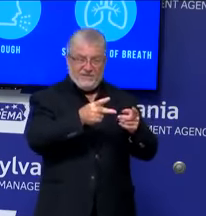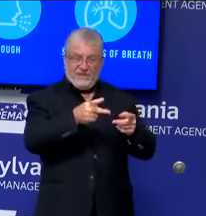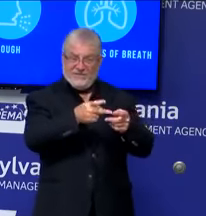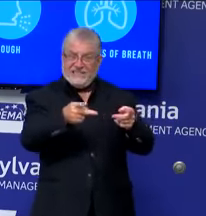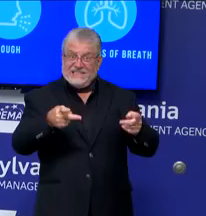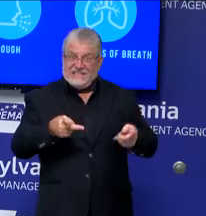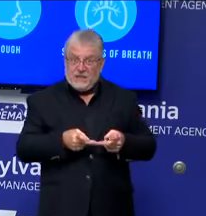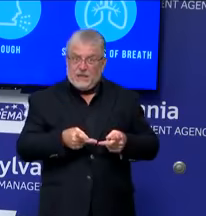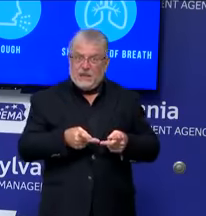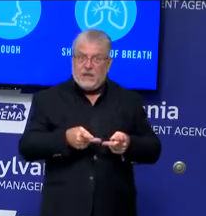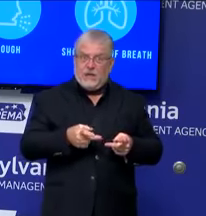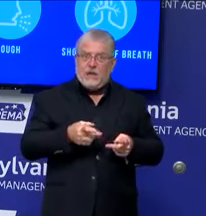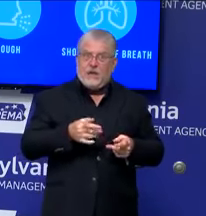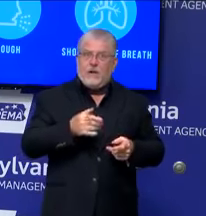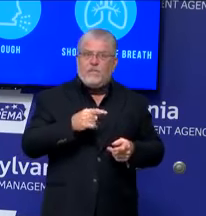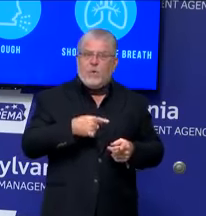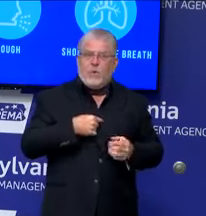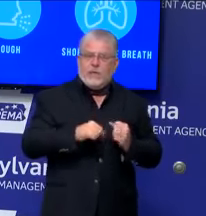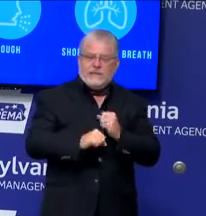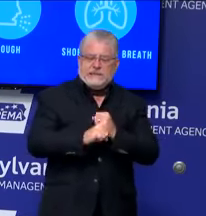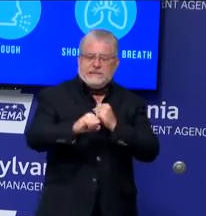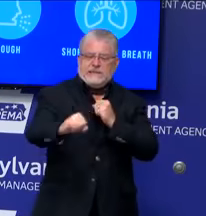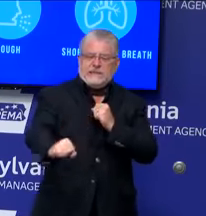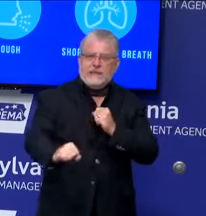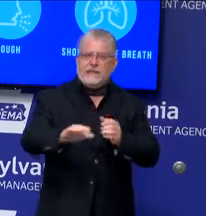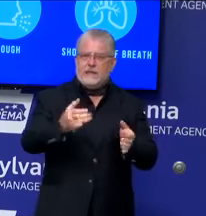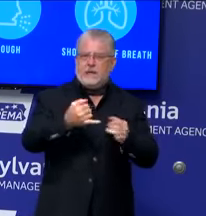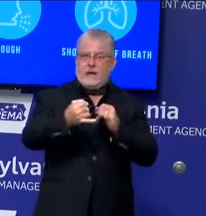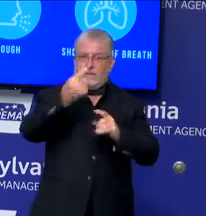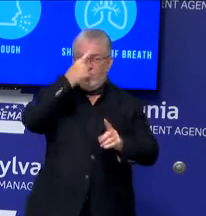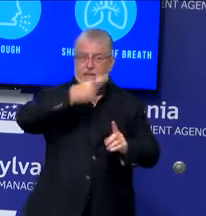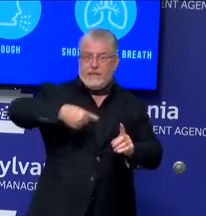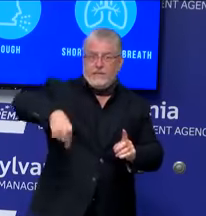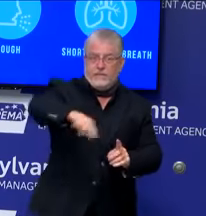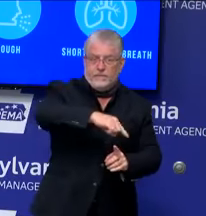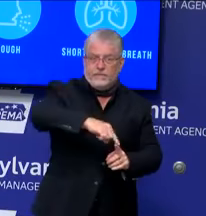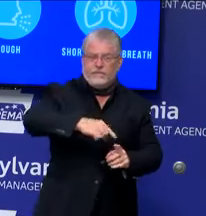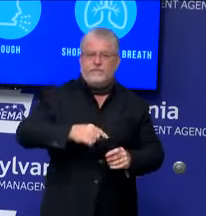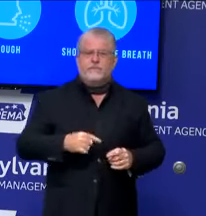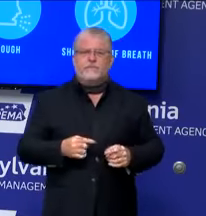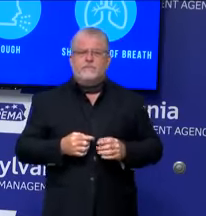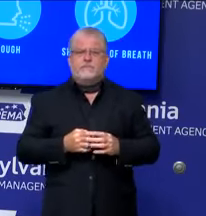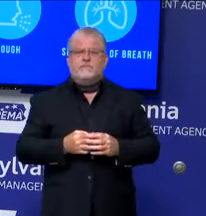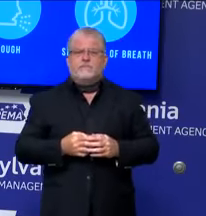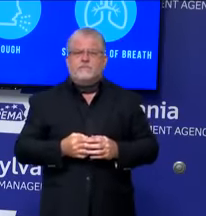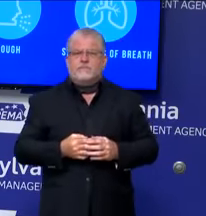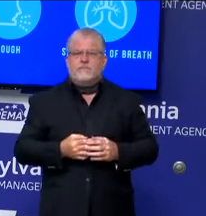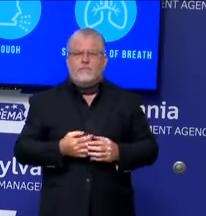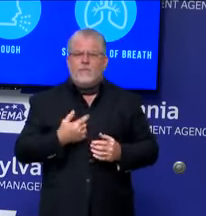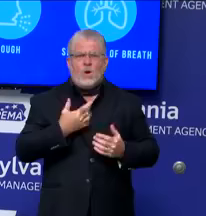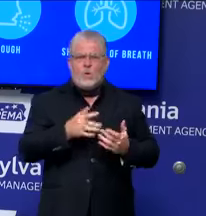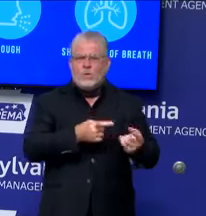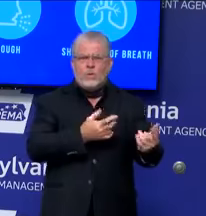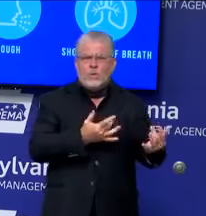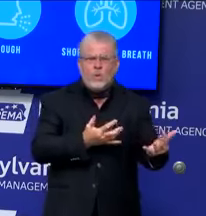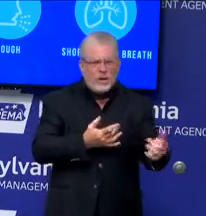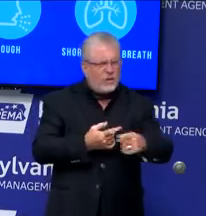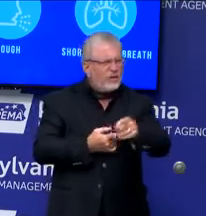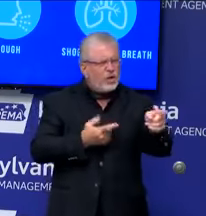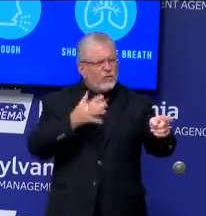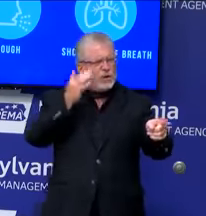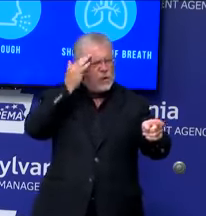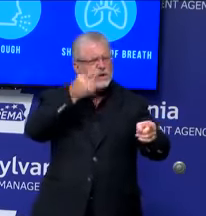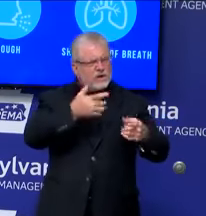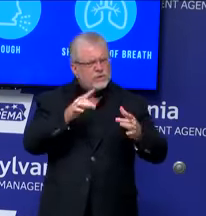for those facilities to accomplish that, but we didn't want them to wait to start. They knew very well beforehand that they had to start the